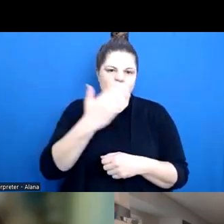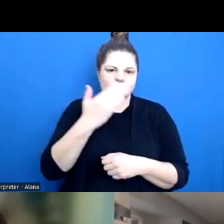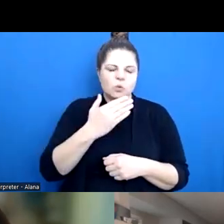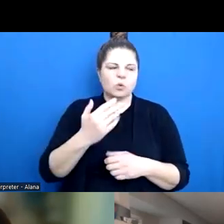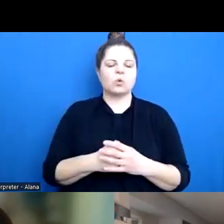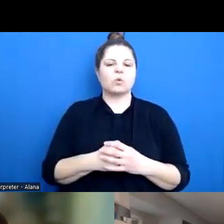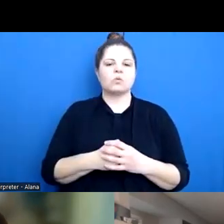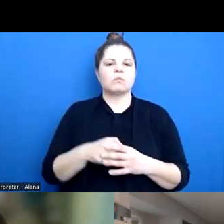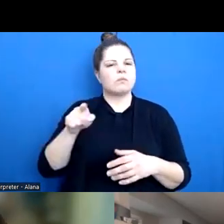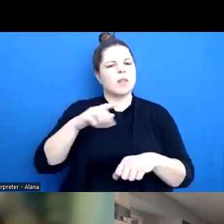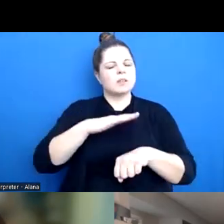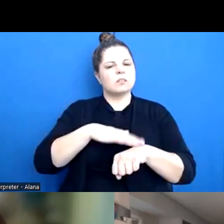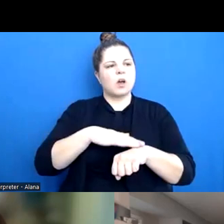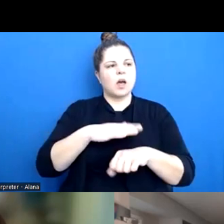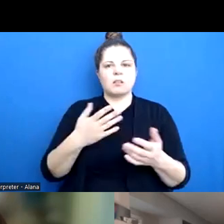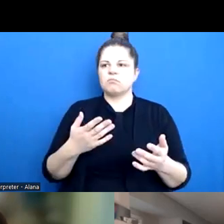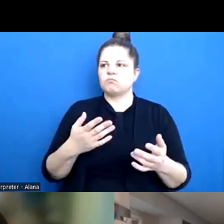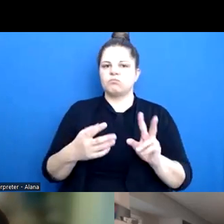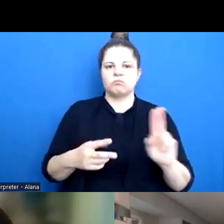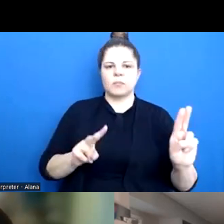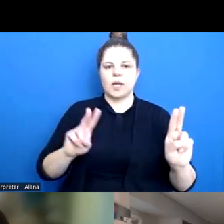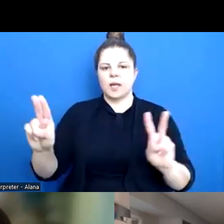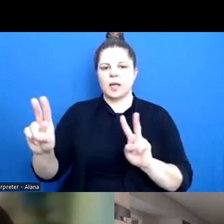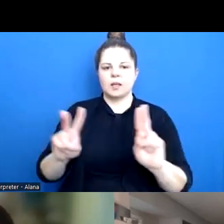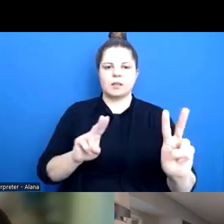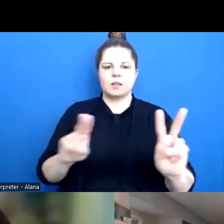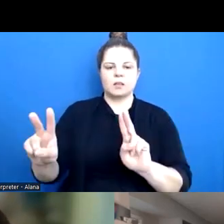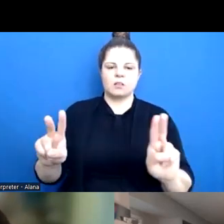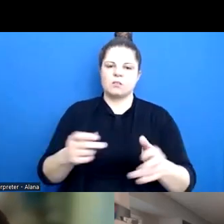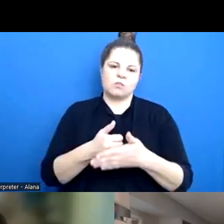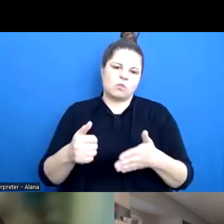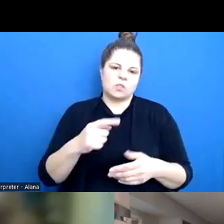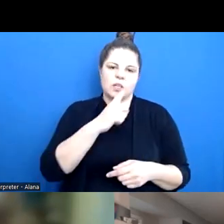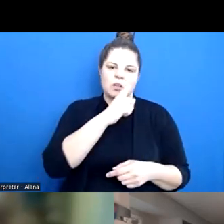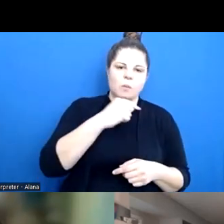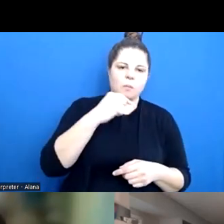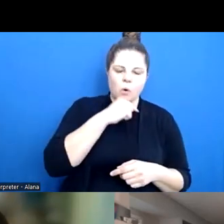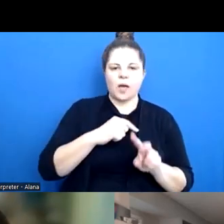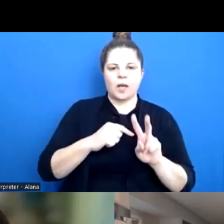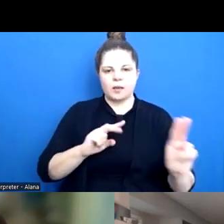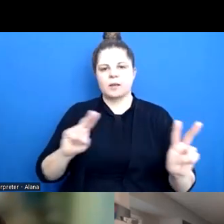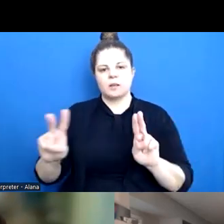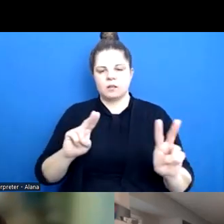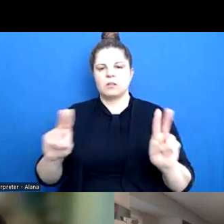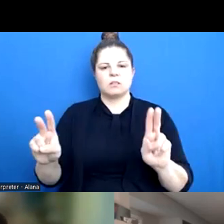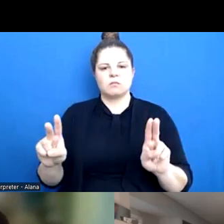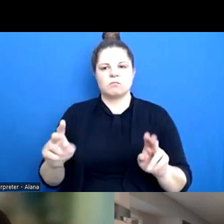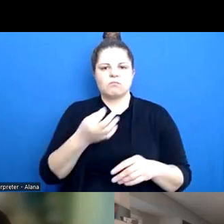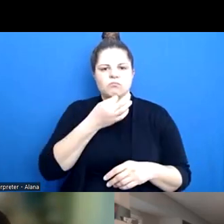to be paired up with somebody. And it was always girl and boy. It was always very heterosexual.